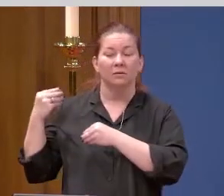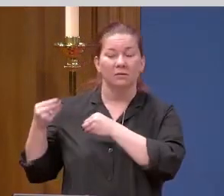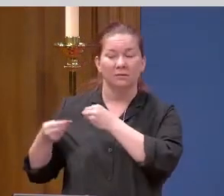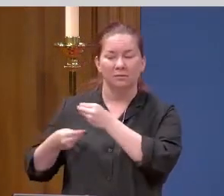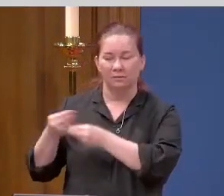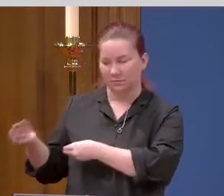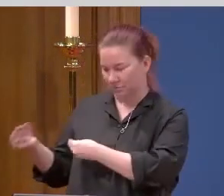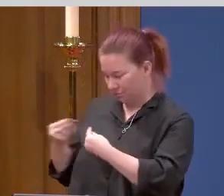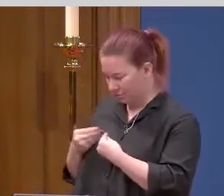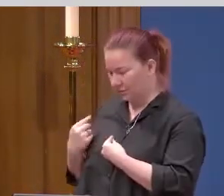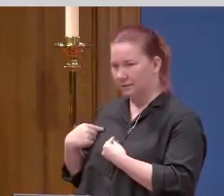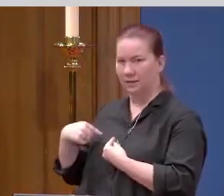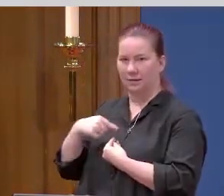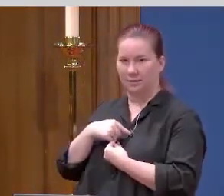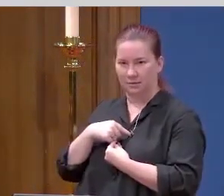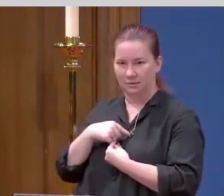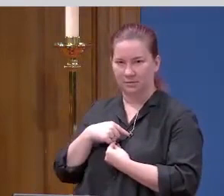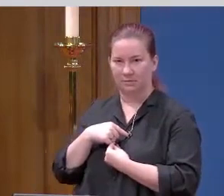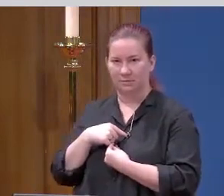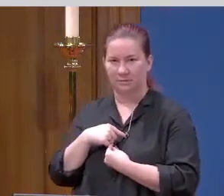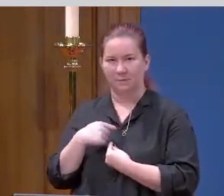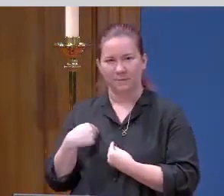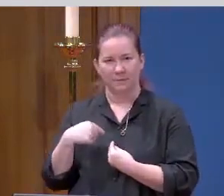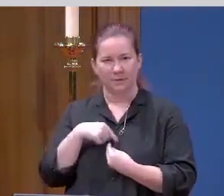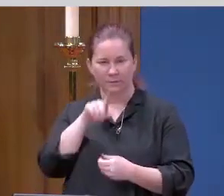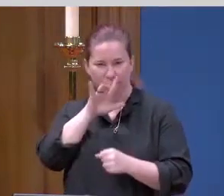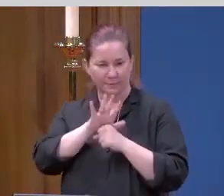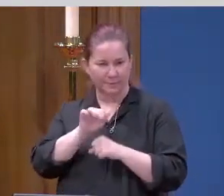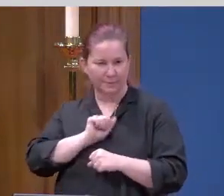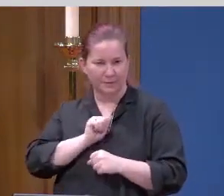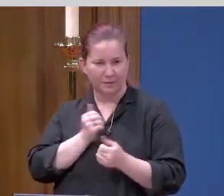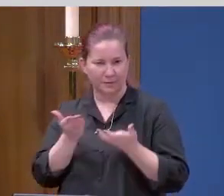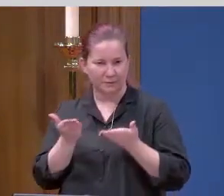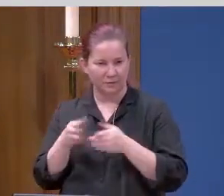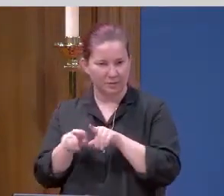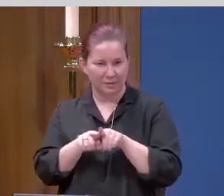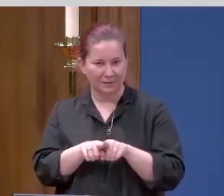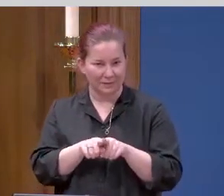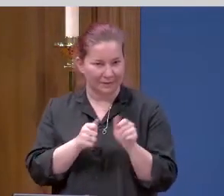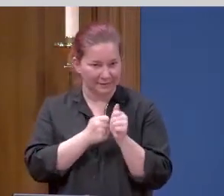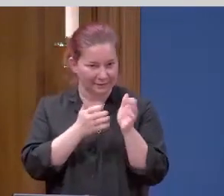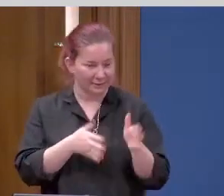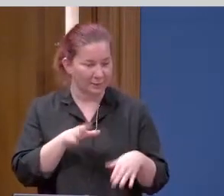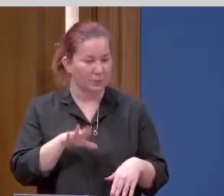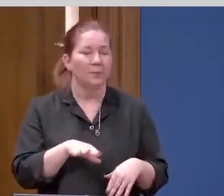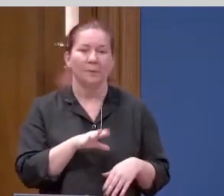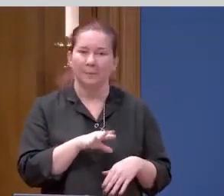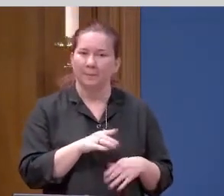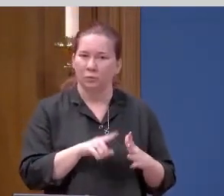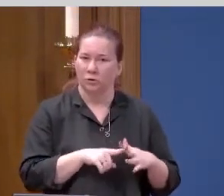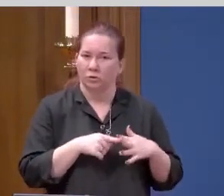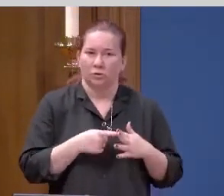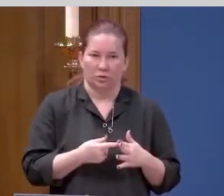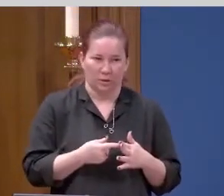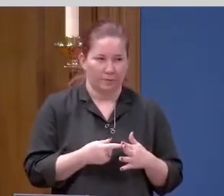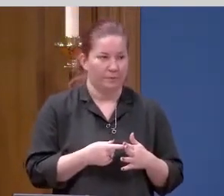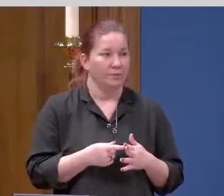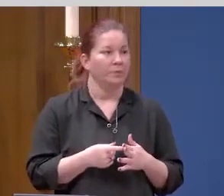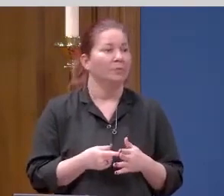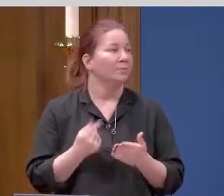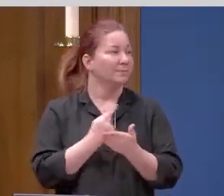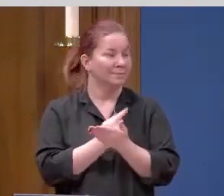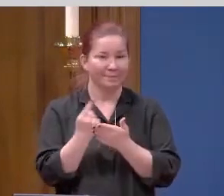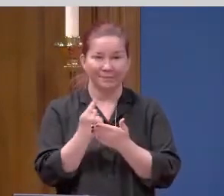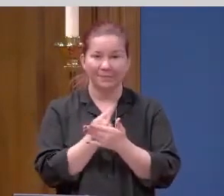As those who commit ourselves to serve as disciples, we pick up where this story leaves off. We gather every Sunday